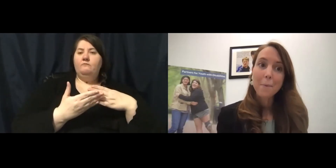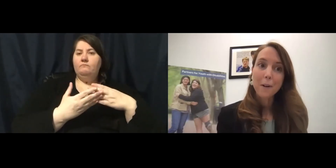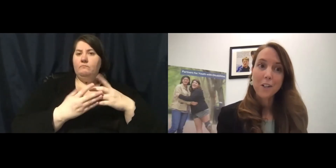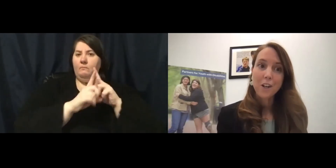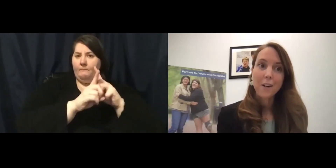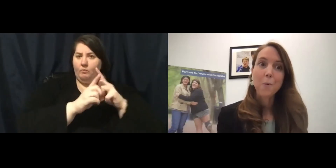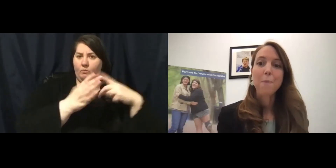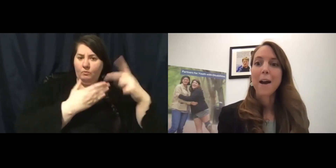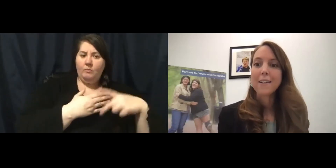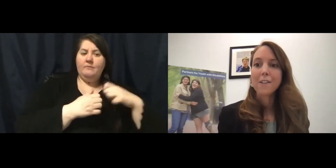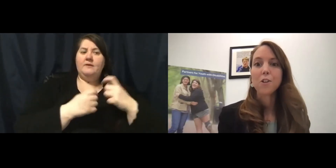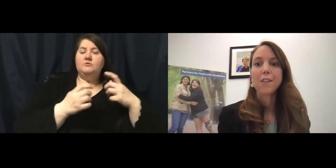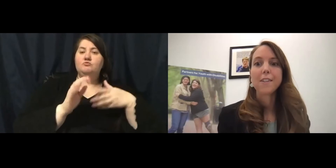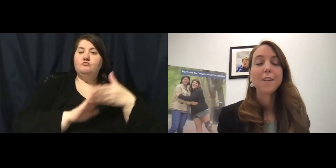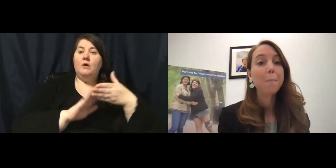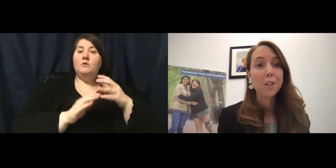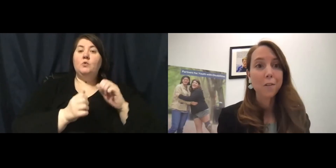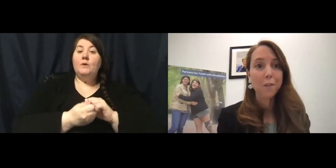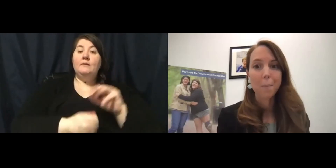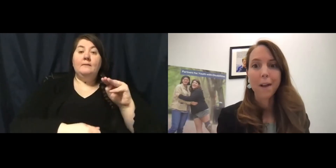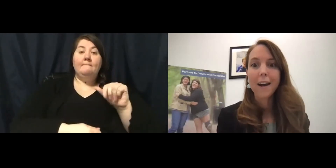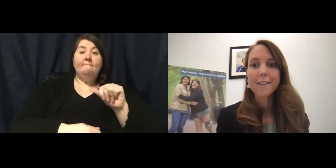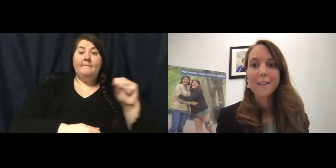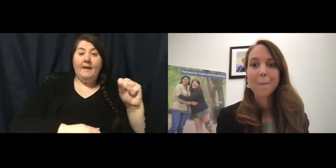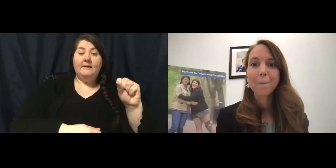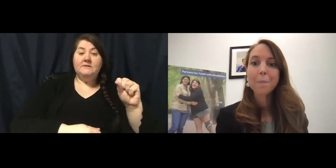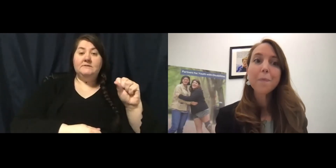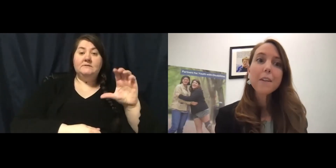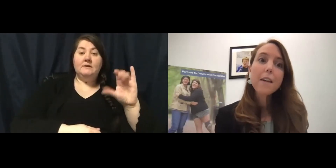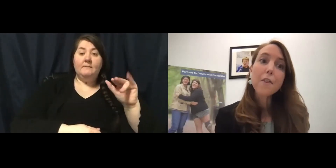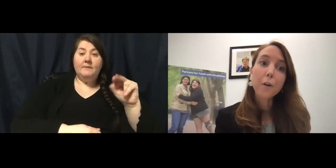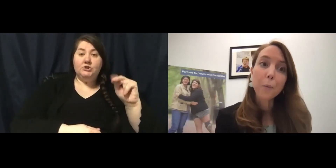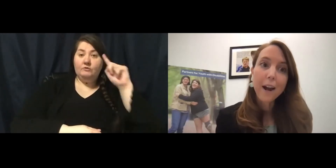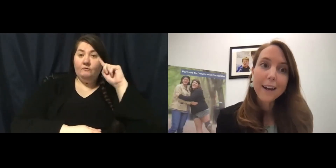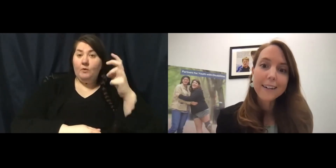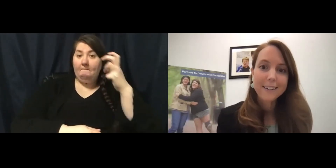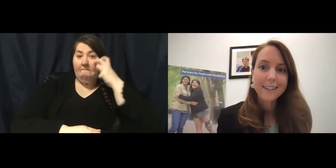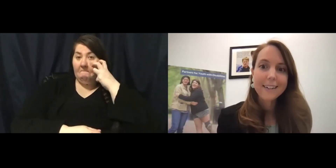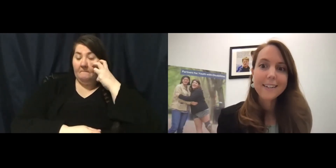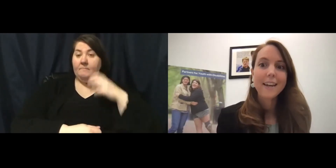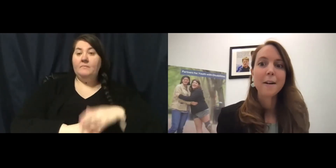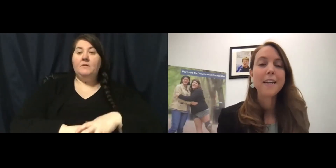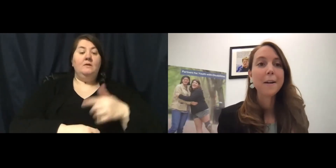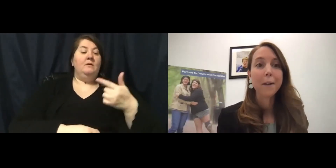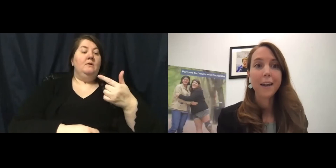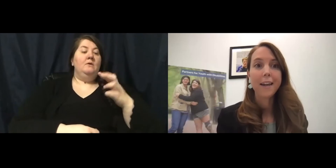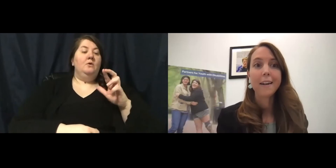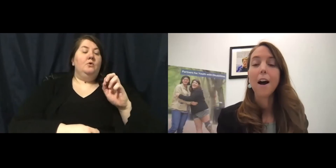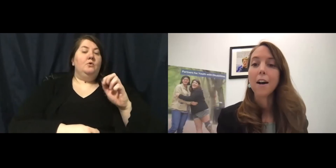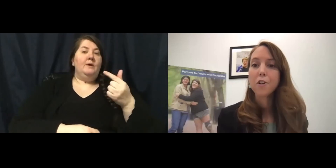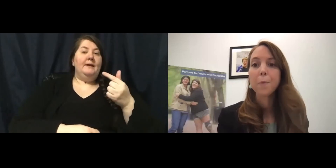collaboration with Massachusetts commission for the blind. The Greg Dees and Anita